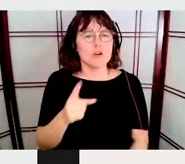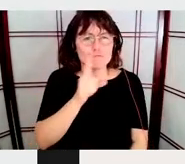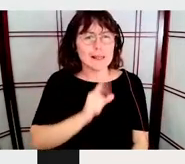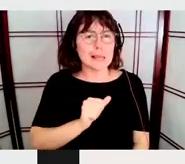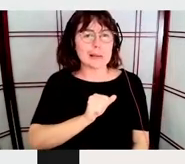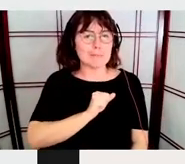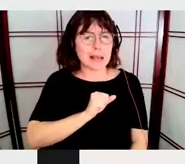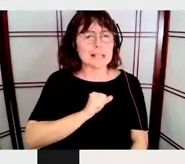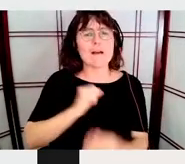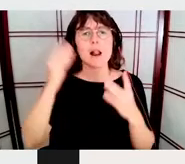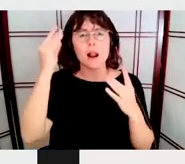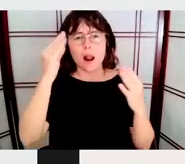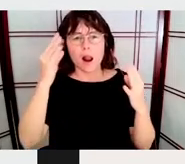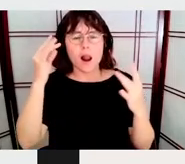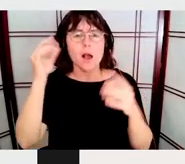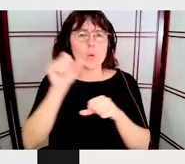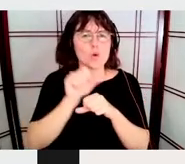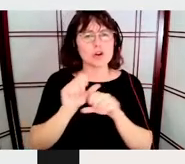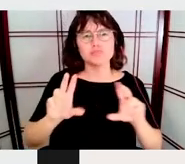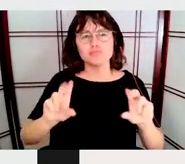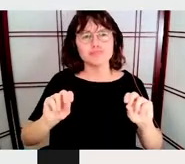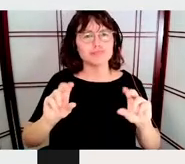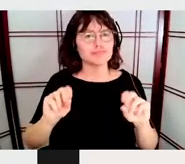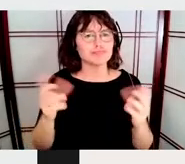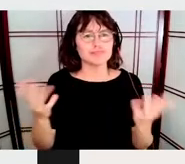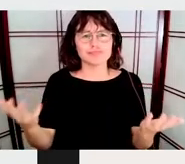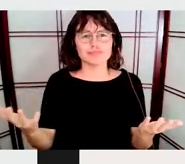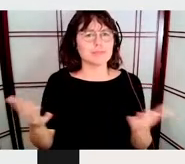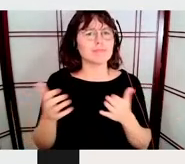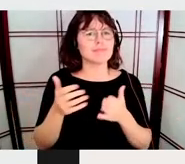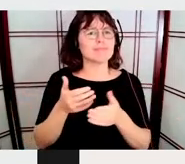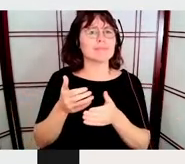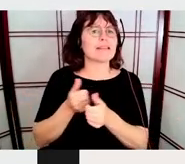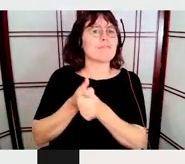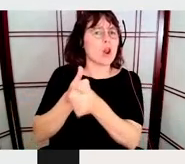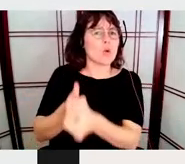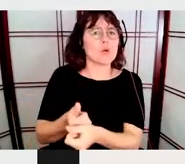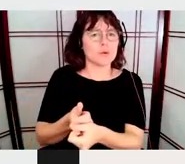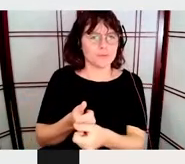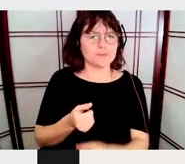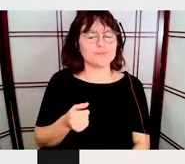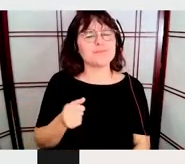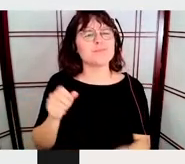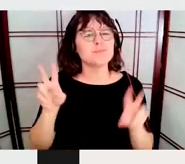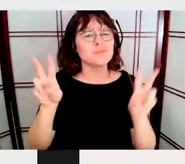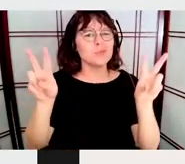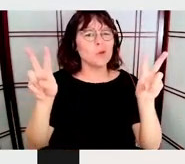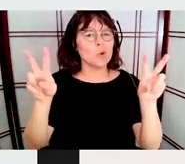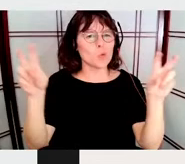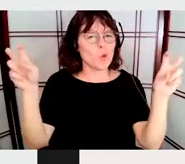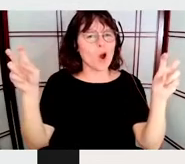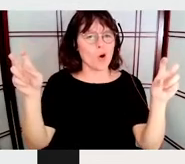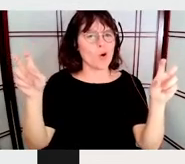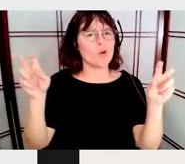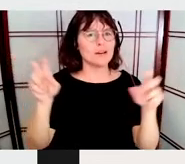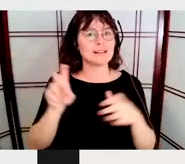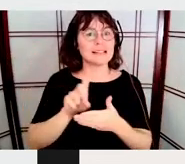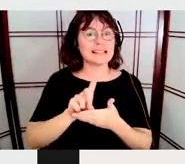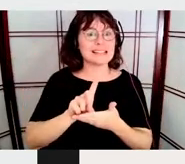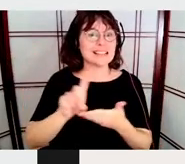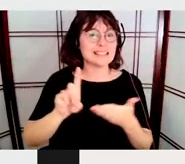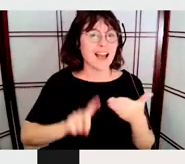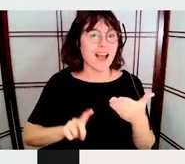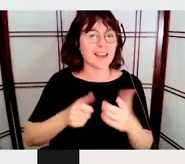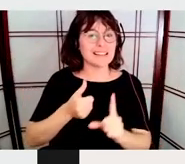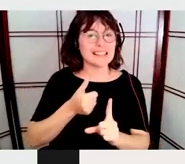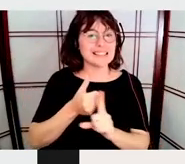this is a quote by Dieter Rams that design is, the better the design is, that is when you have to do